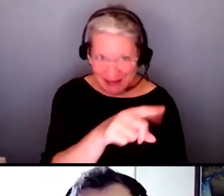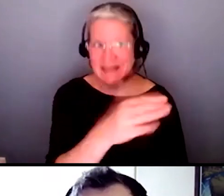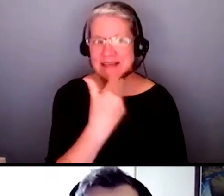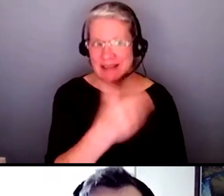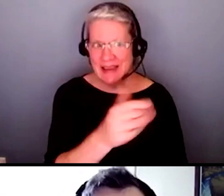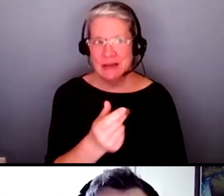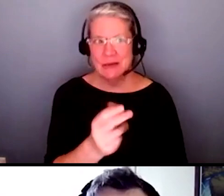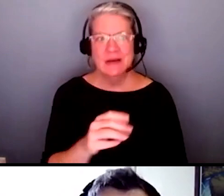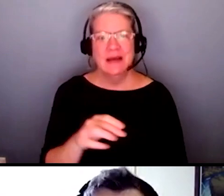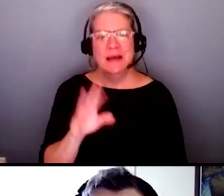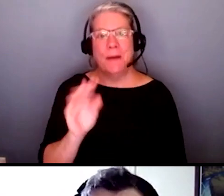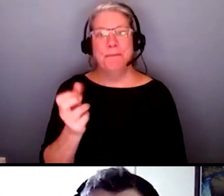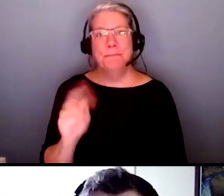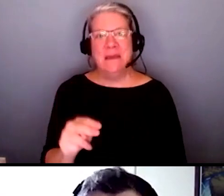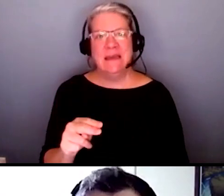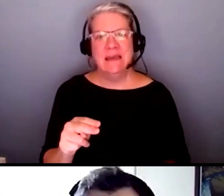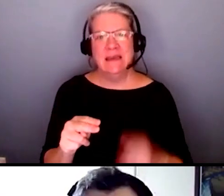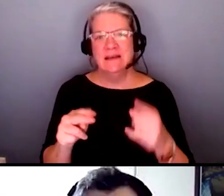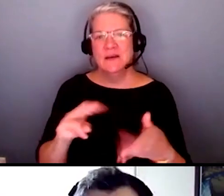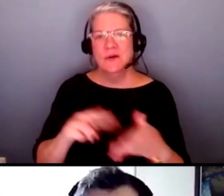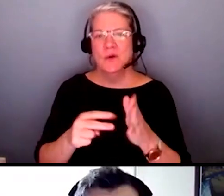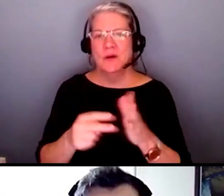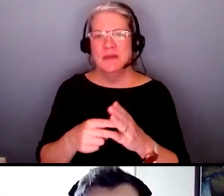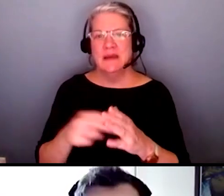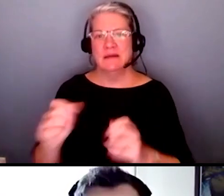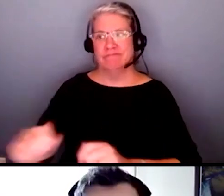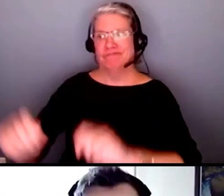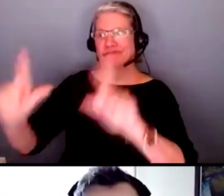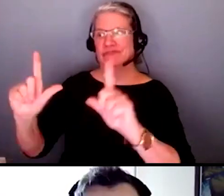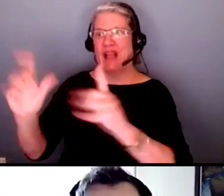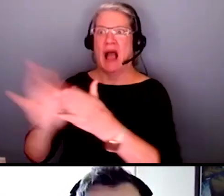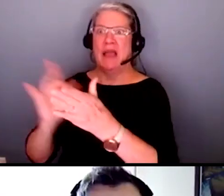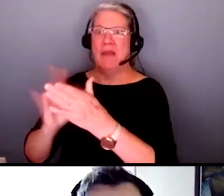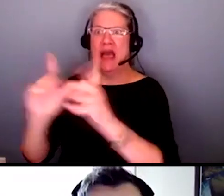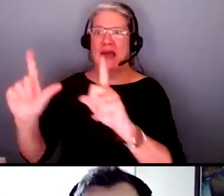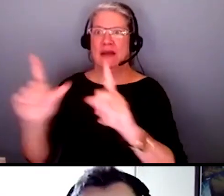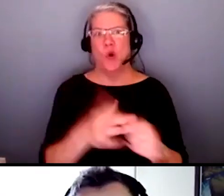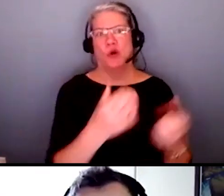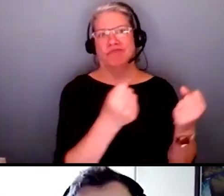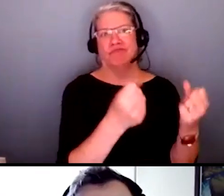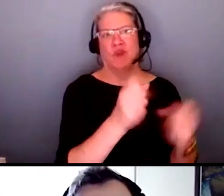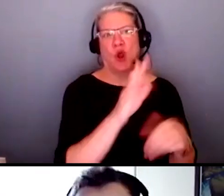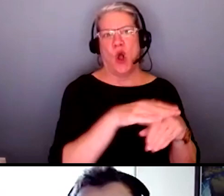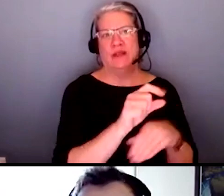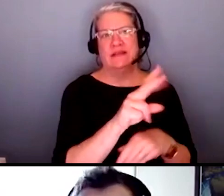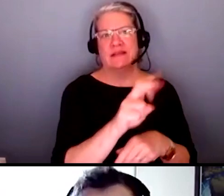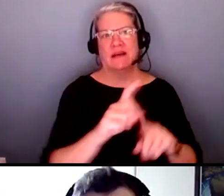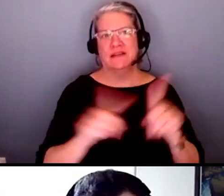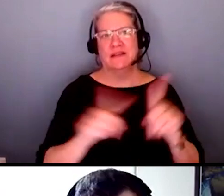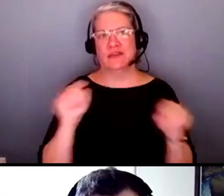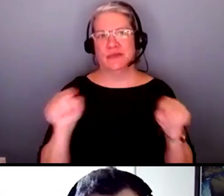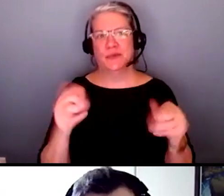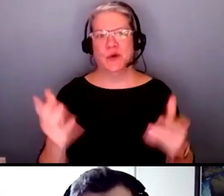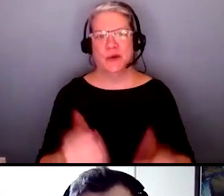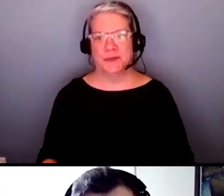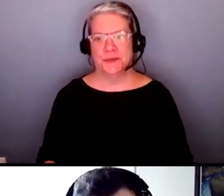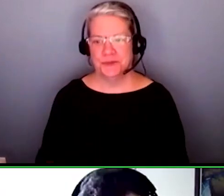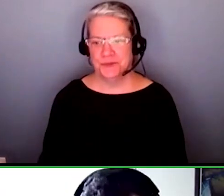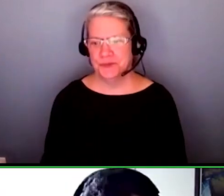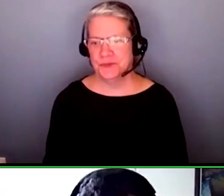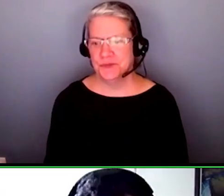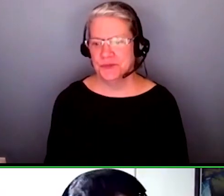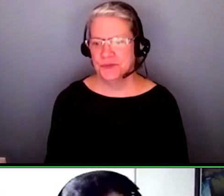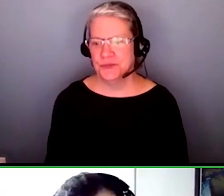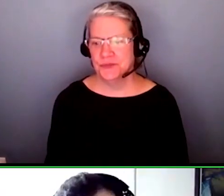bend a way in on the difference between someone on the screen versus versus thank you so thank you for that kim